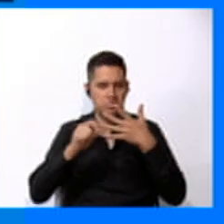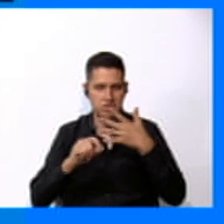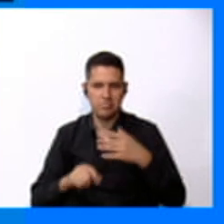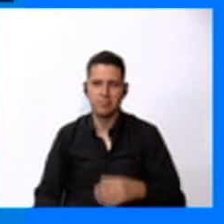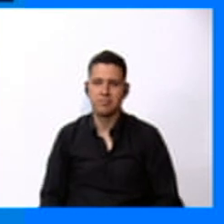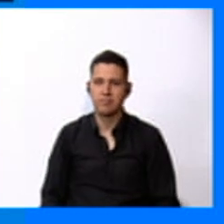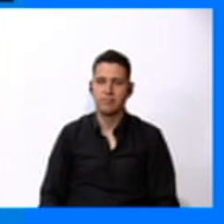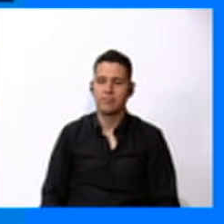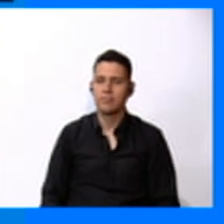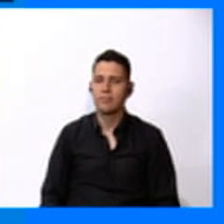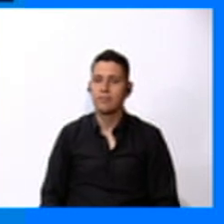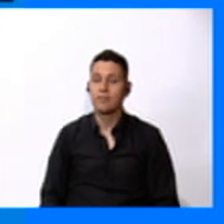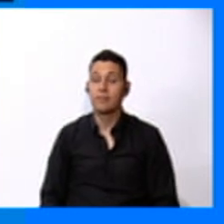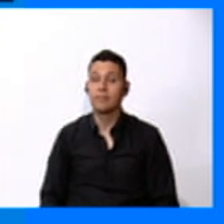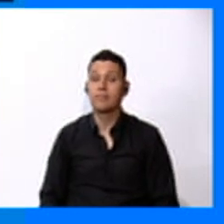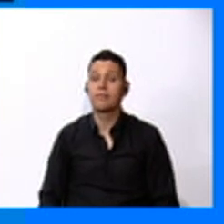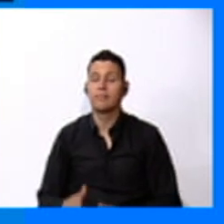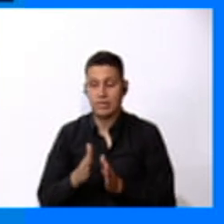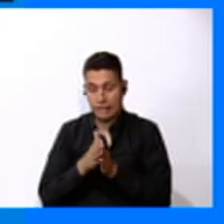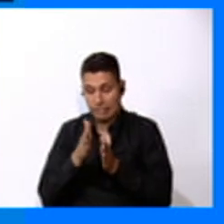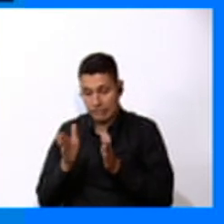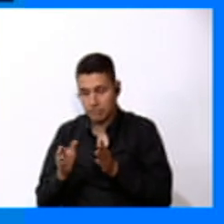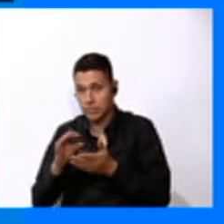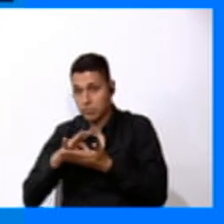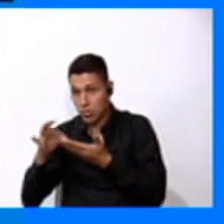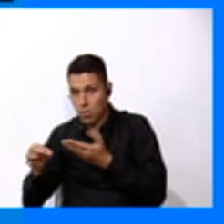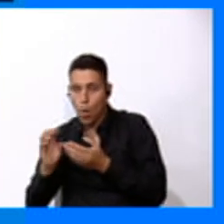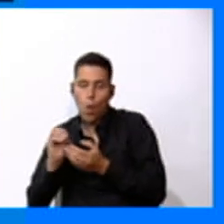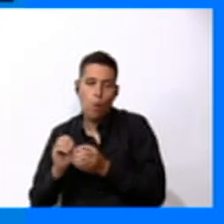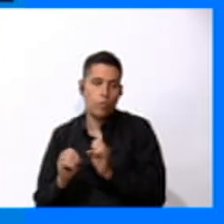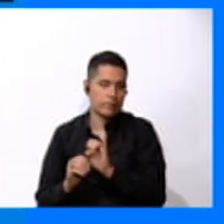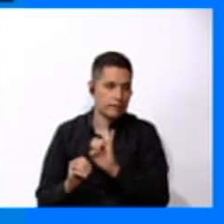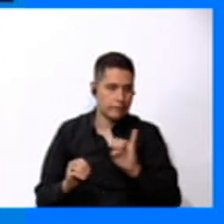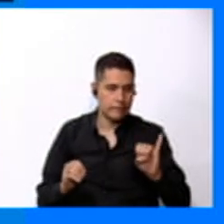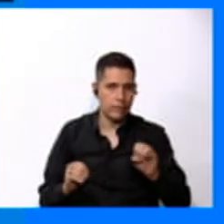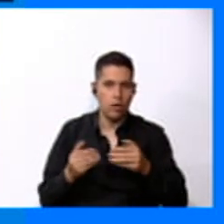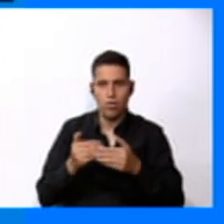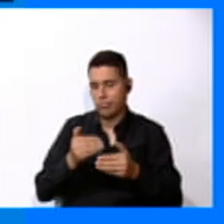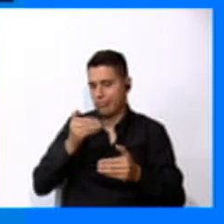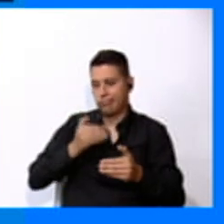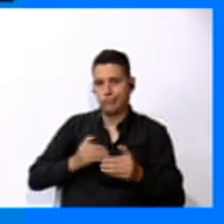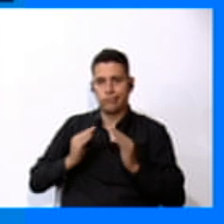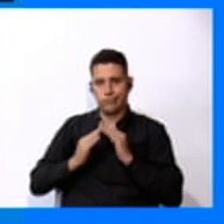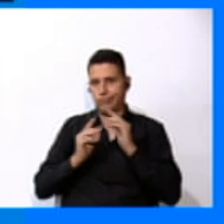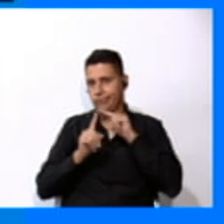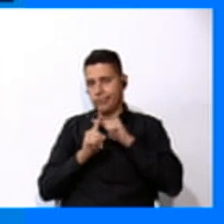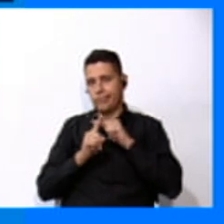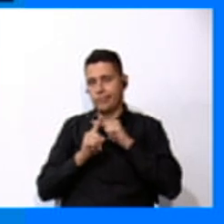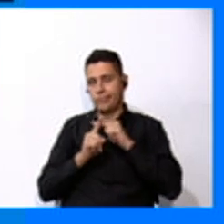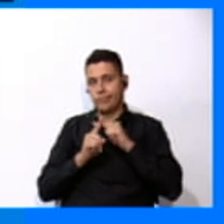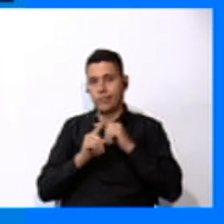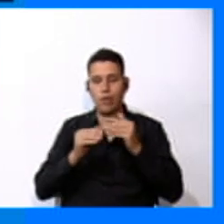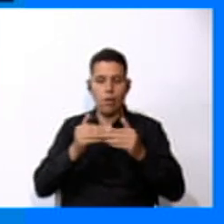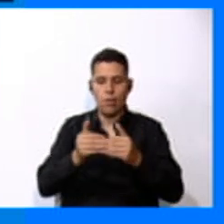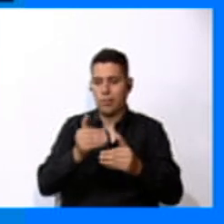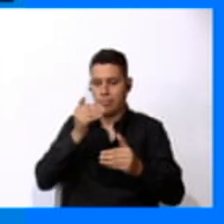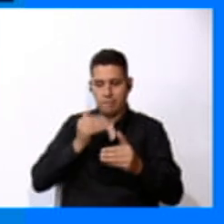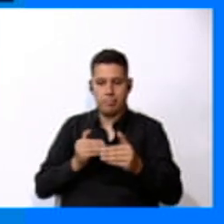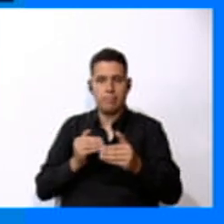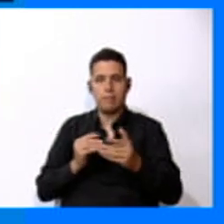Next to school? On your left? Behind the church? Behind the cafeteria?